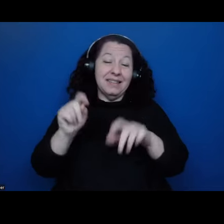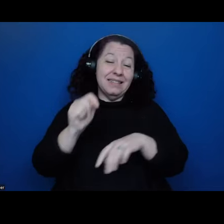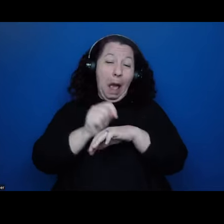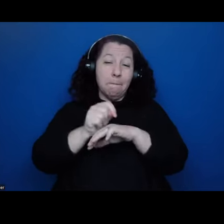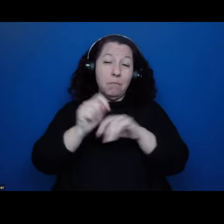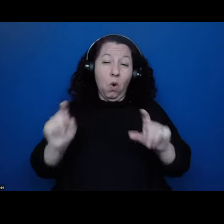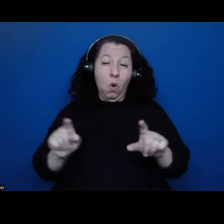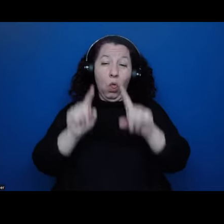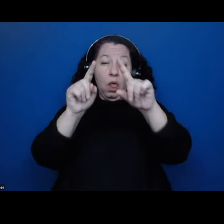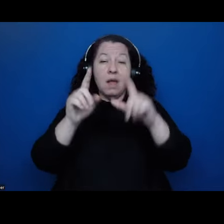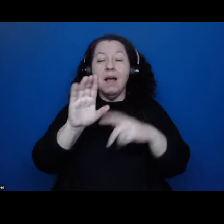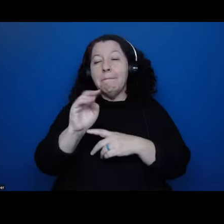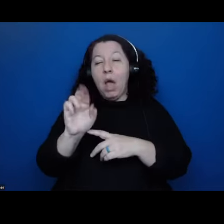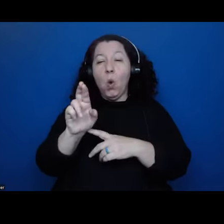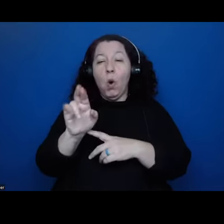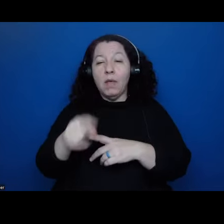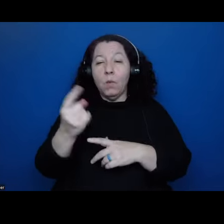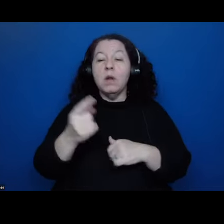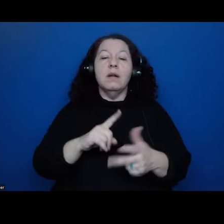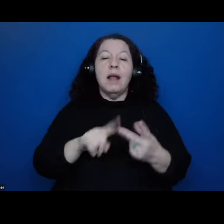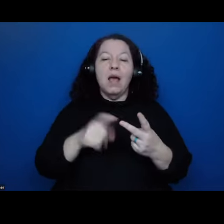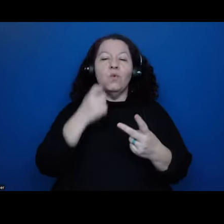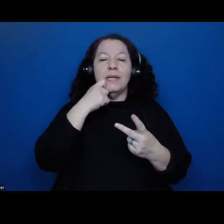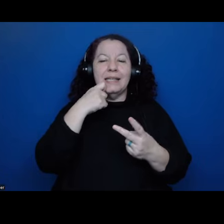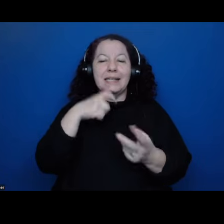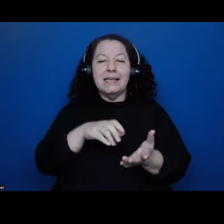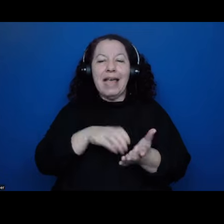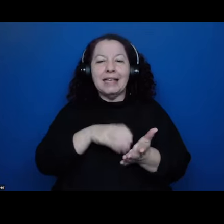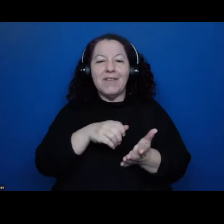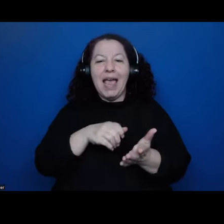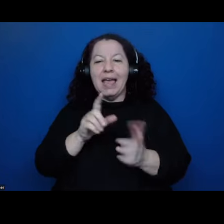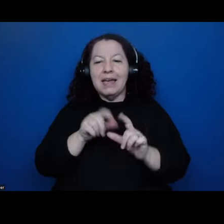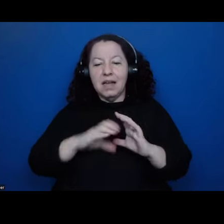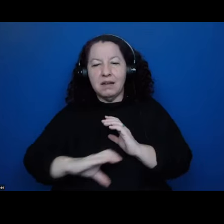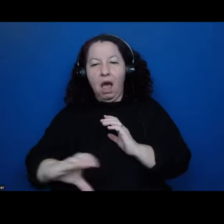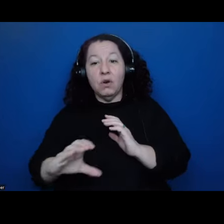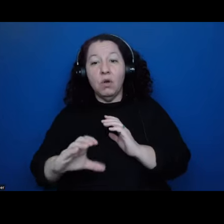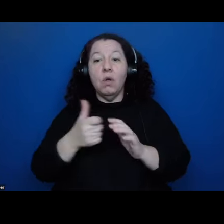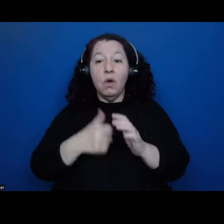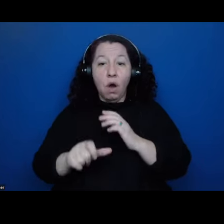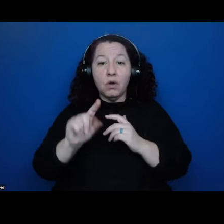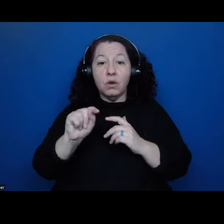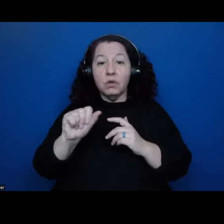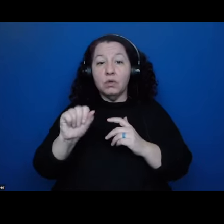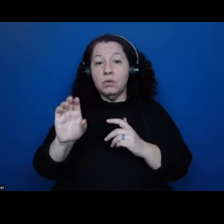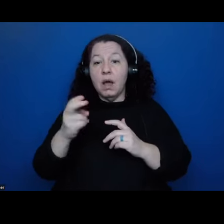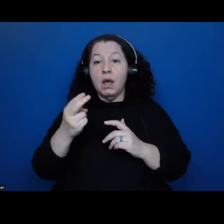also in this, uh, recently excavated tunnel under Tehuacan with this big offering, both of them were under the water table and allowed